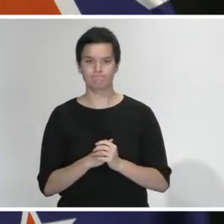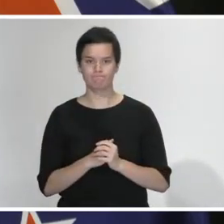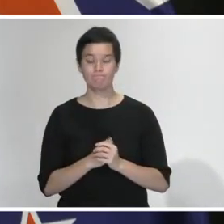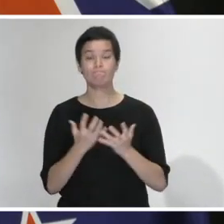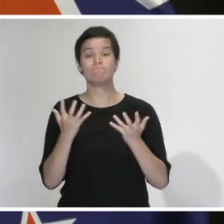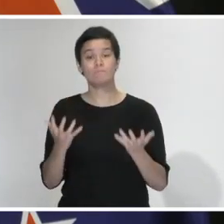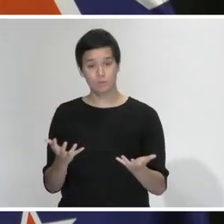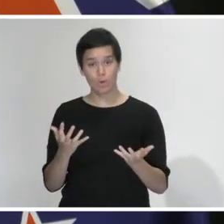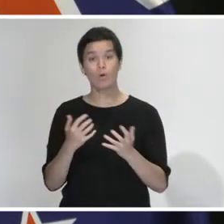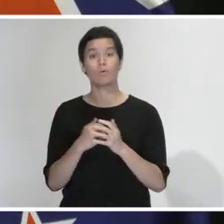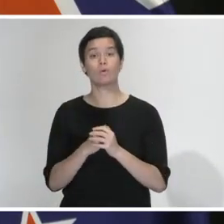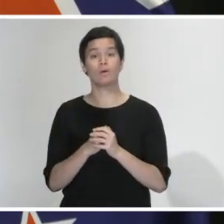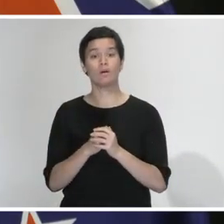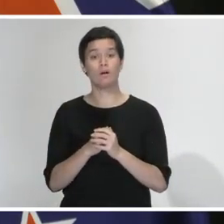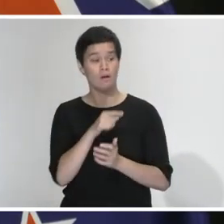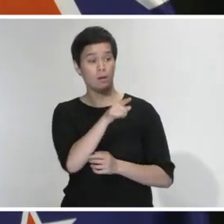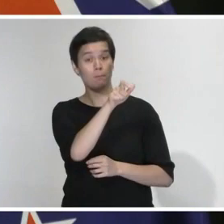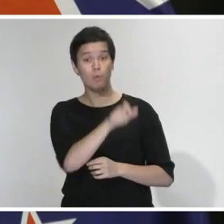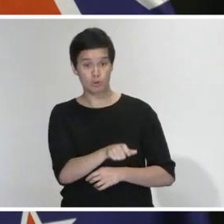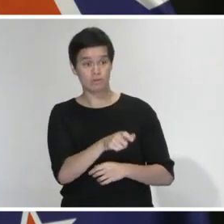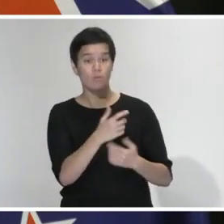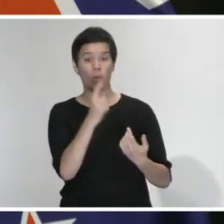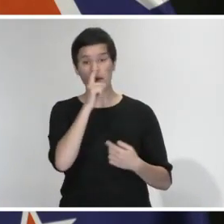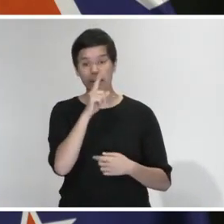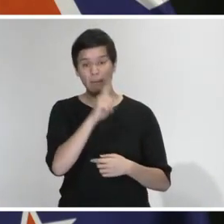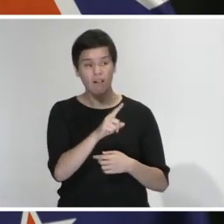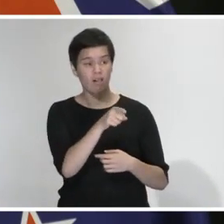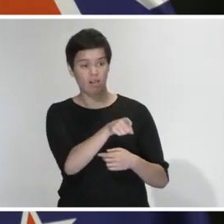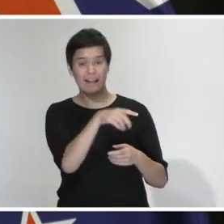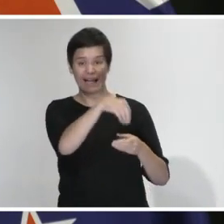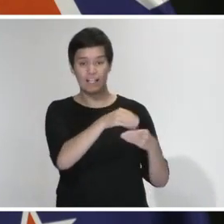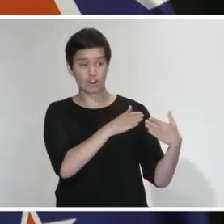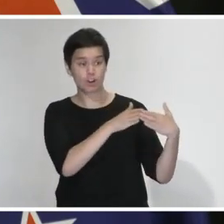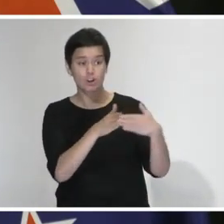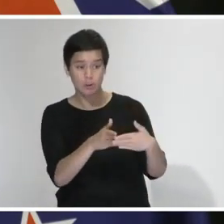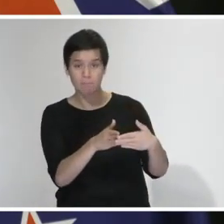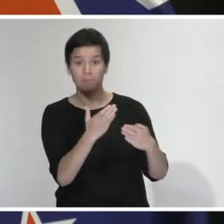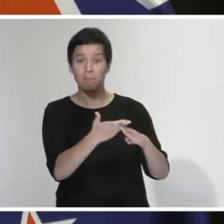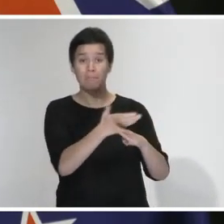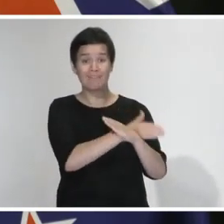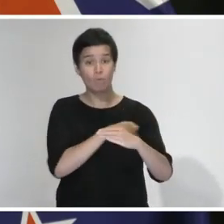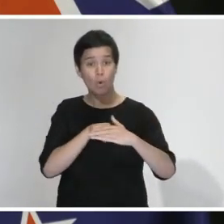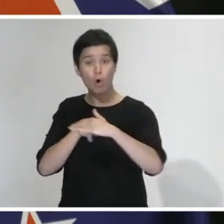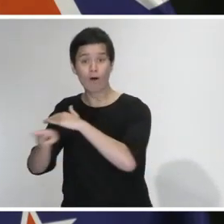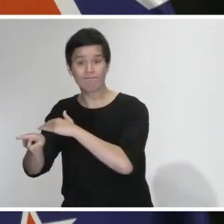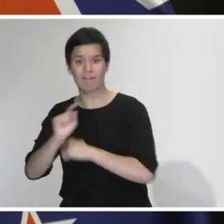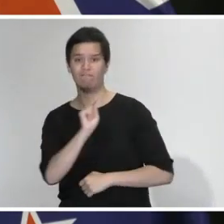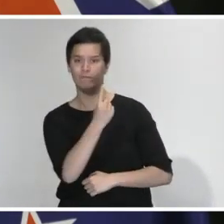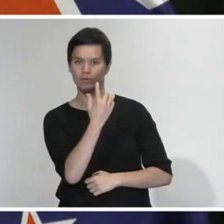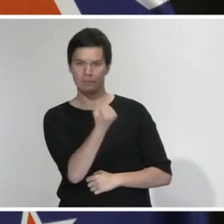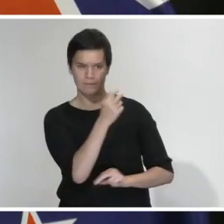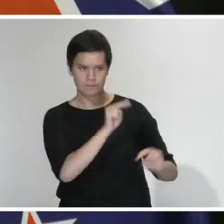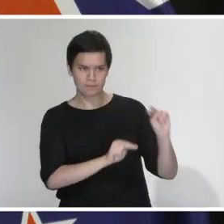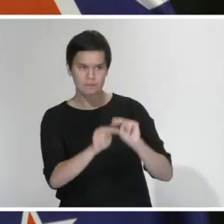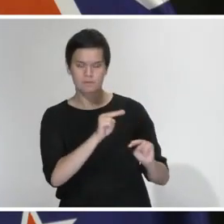their Medical Officer of Health, from the captain directly before individuals disembarked. What I'll add